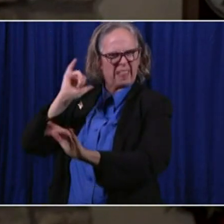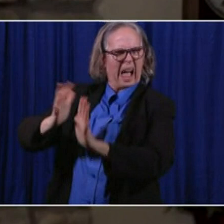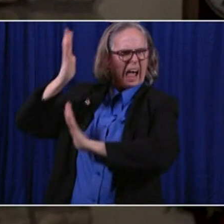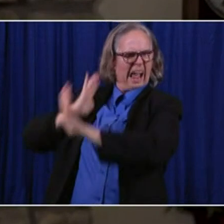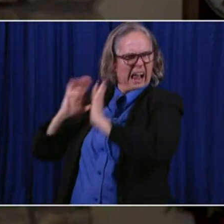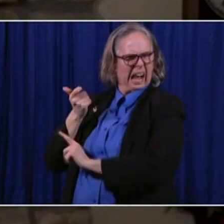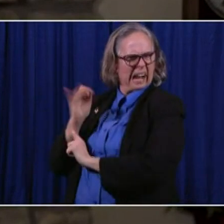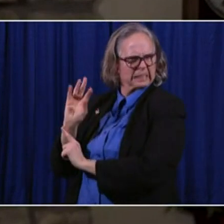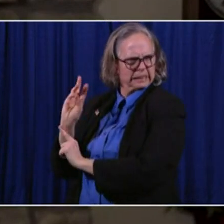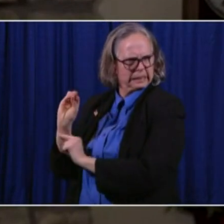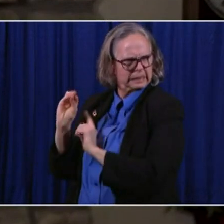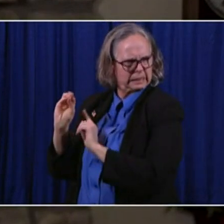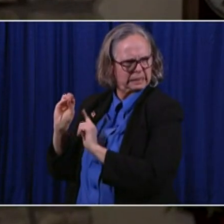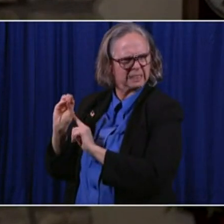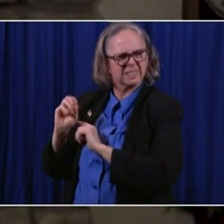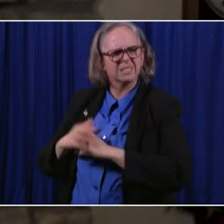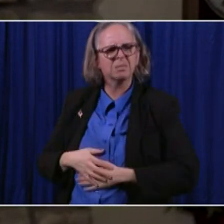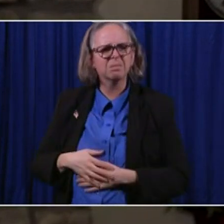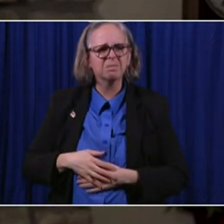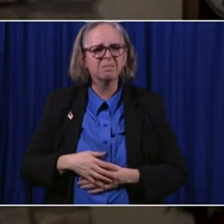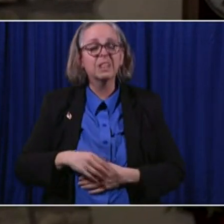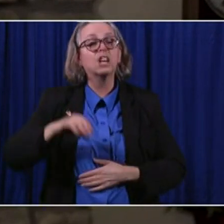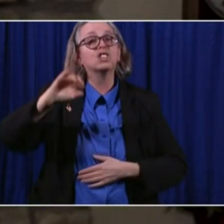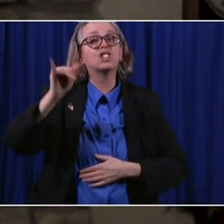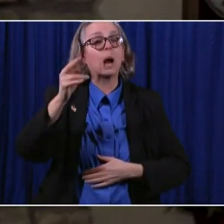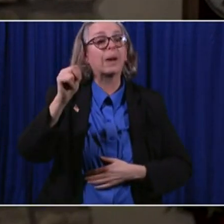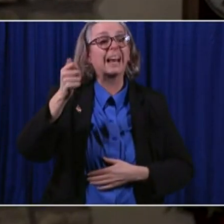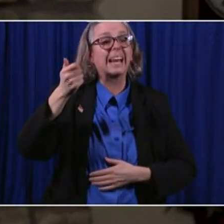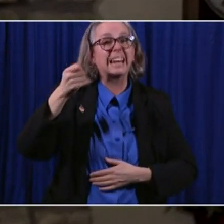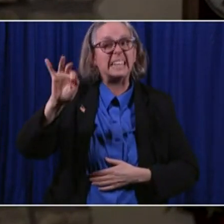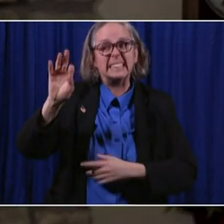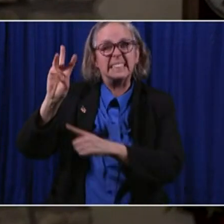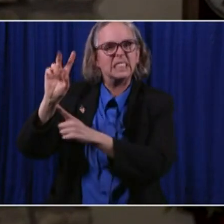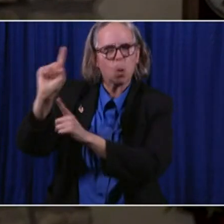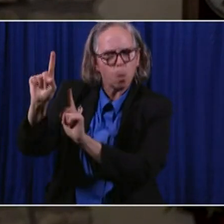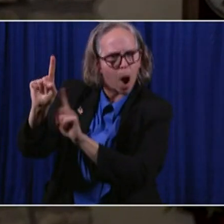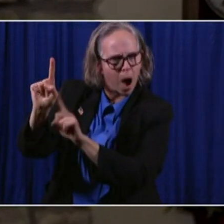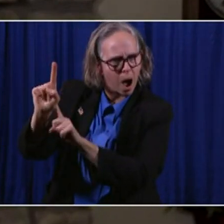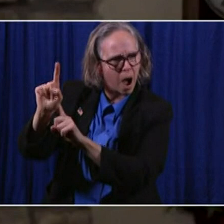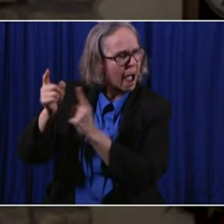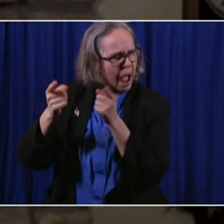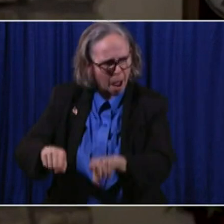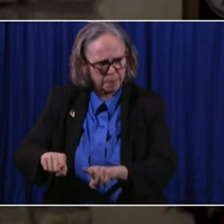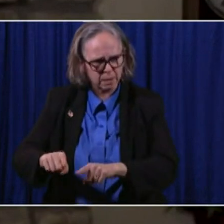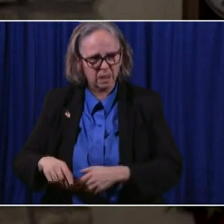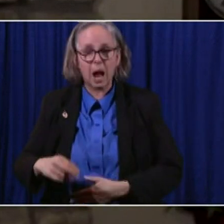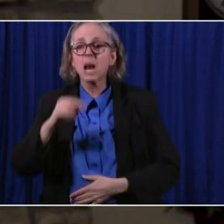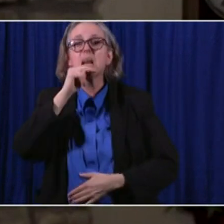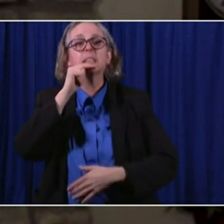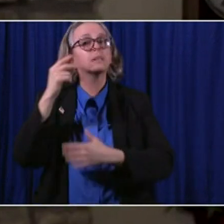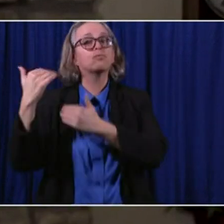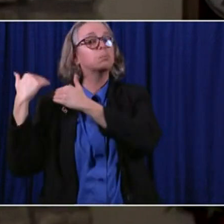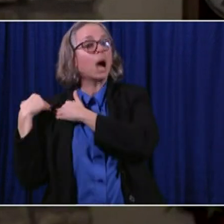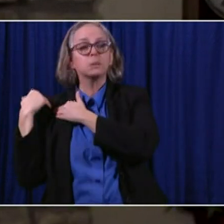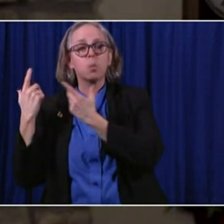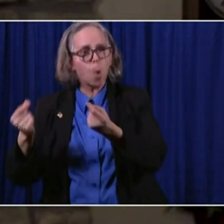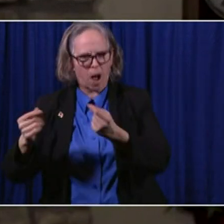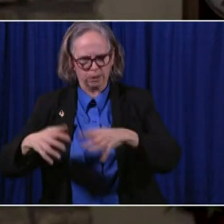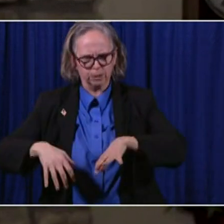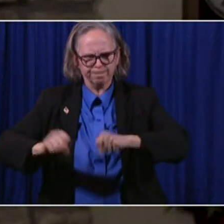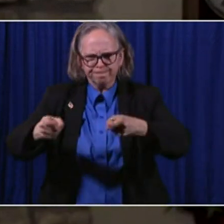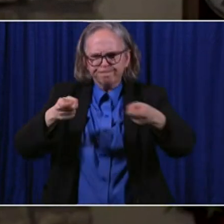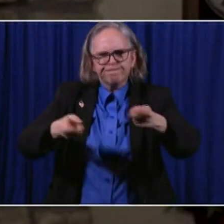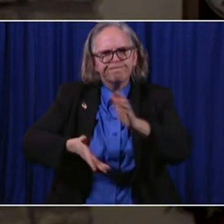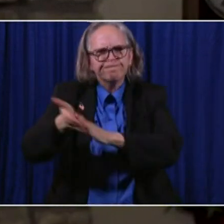In January, the end of 1961, it was his obligation to preside over the United States Senate as the vice president.